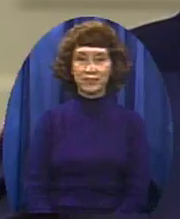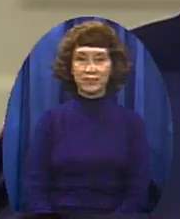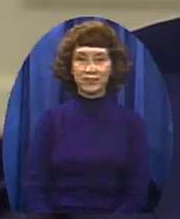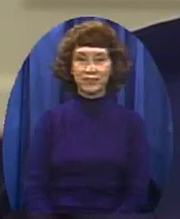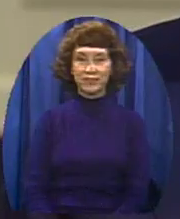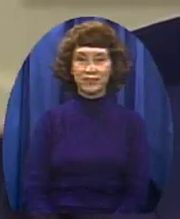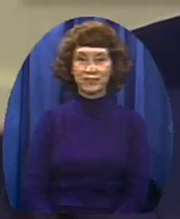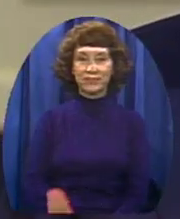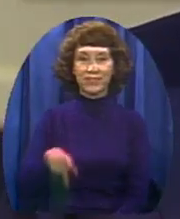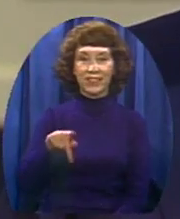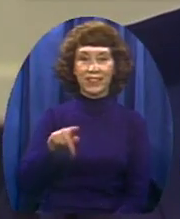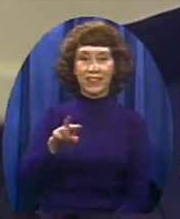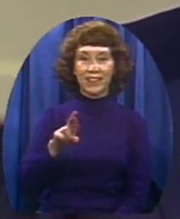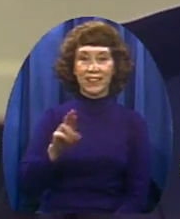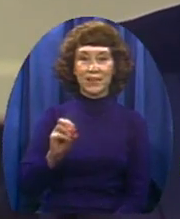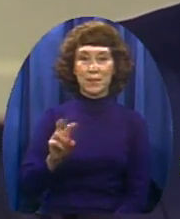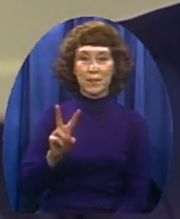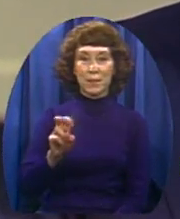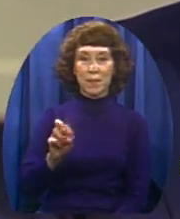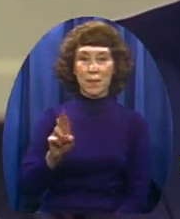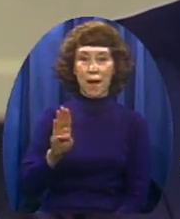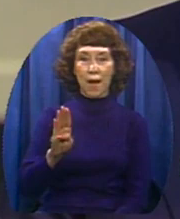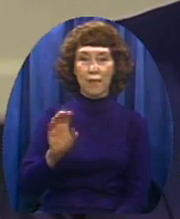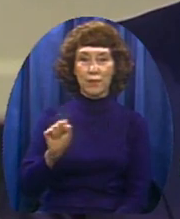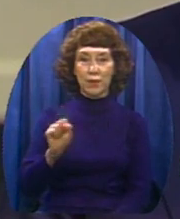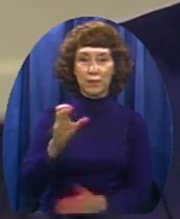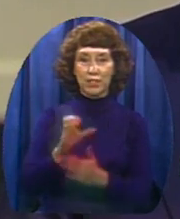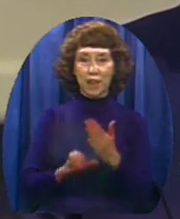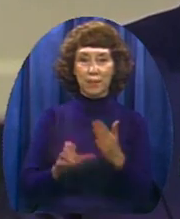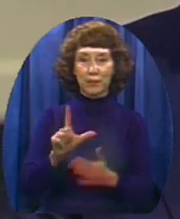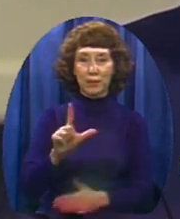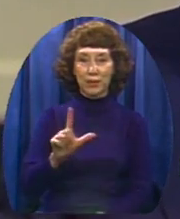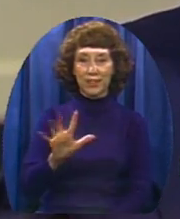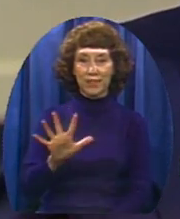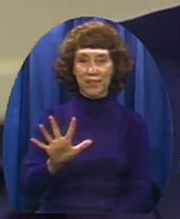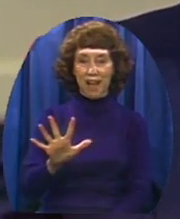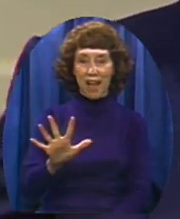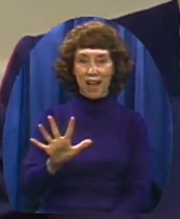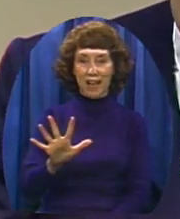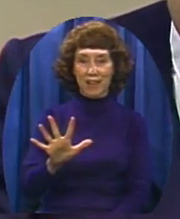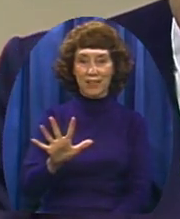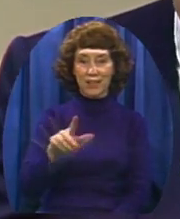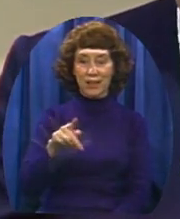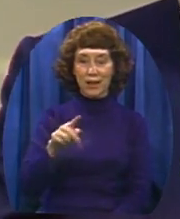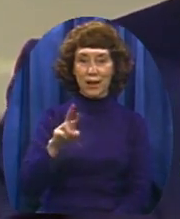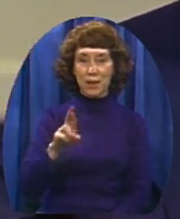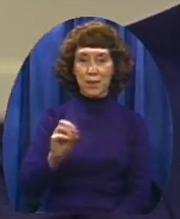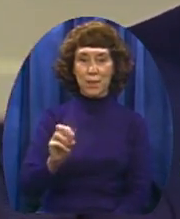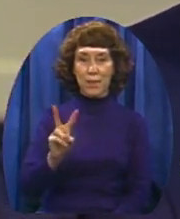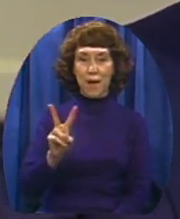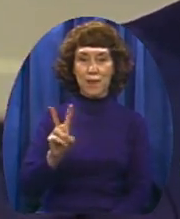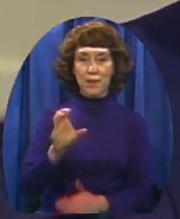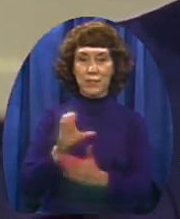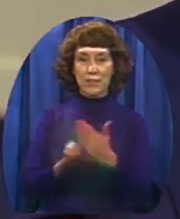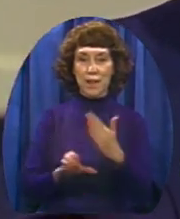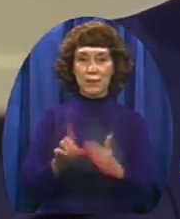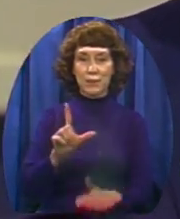love Proverbs chapter 25 Please open your Bible To the book of Proverbs chapter 25